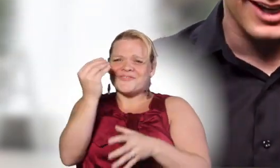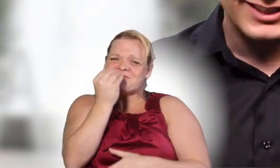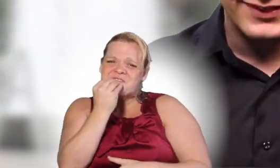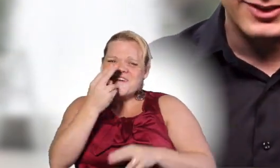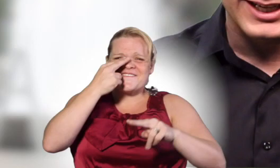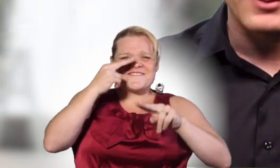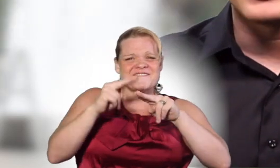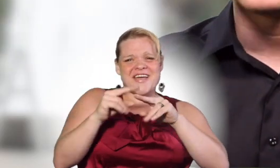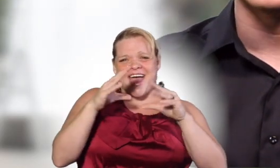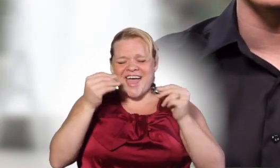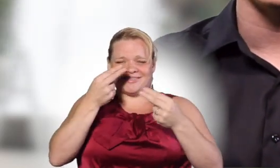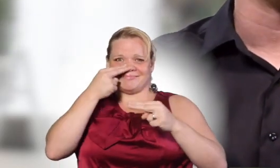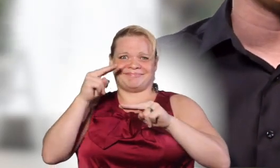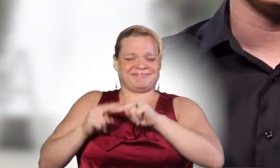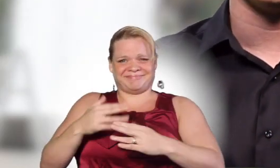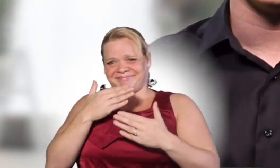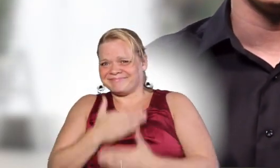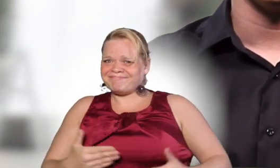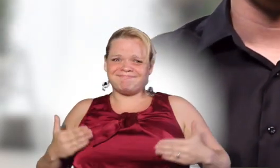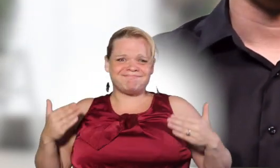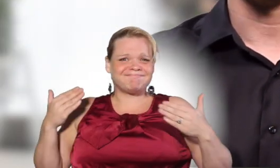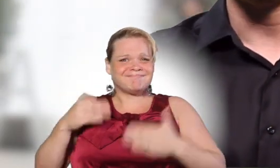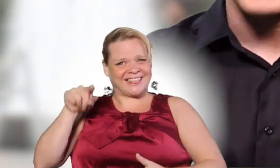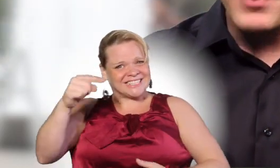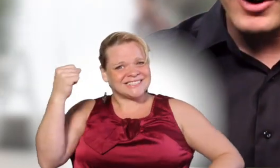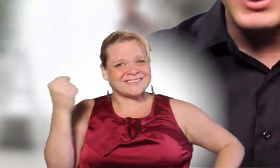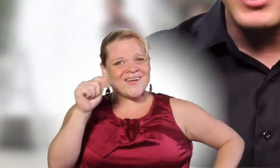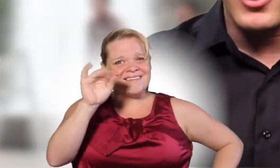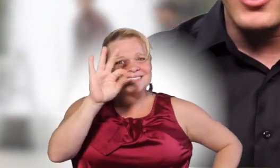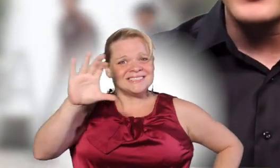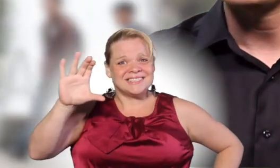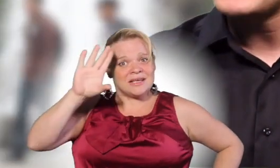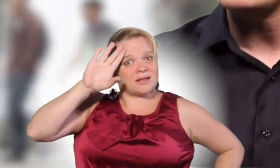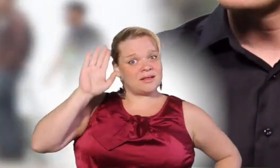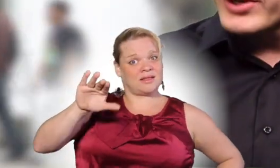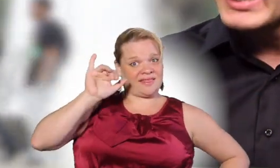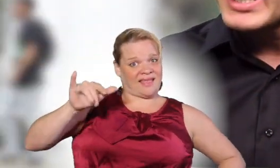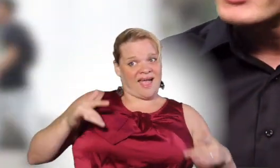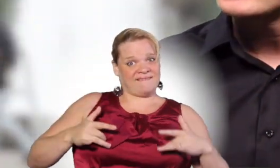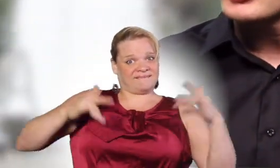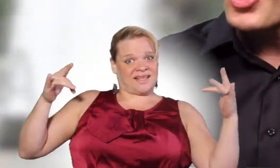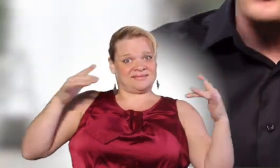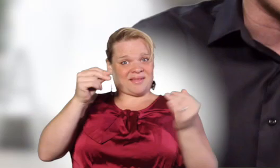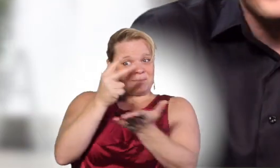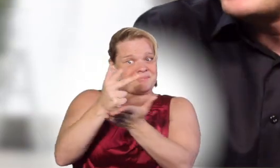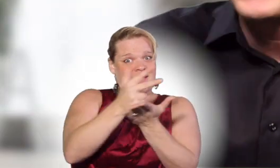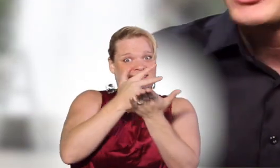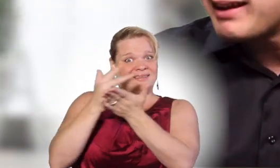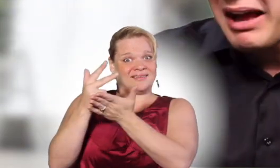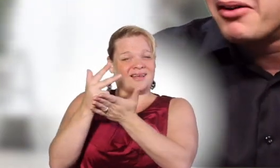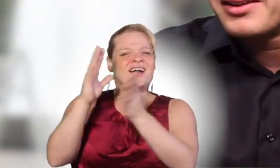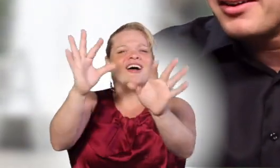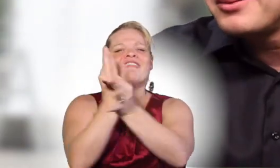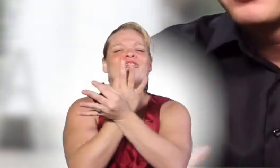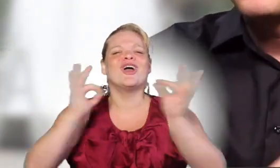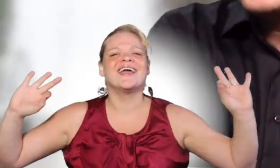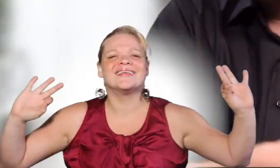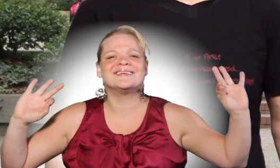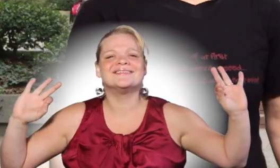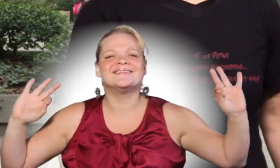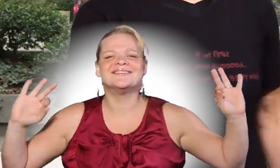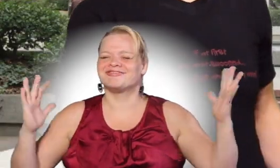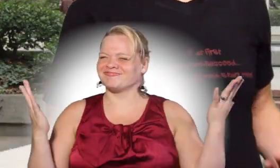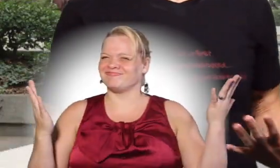and lots of entertainment this Saturday at FCC. The event and parking are going to be free, guys, so why not check it out, you know?